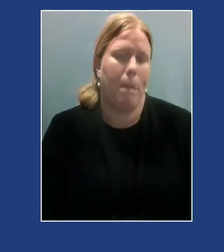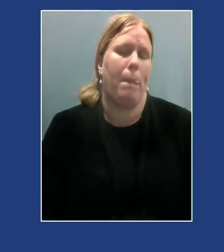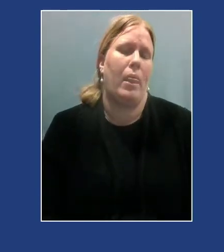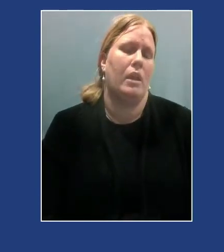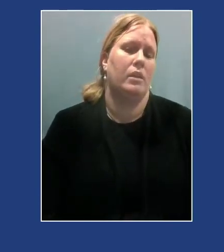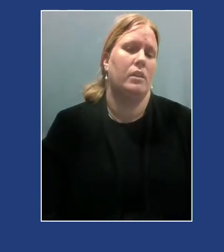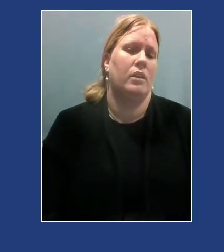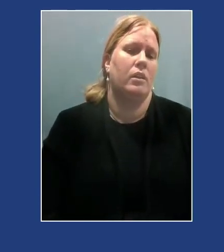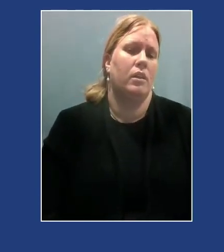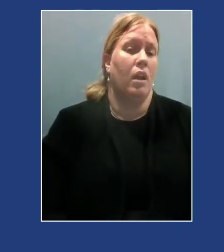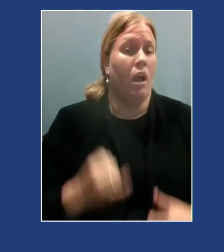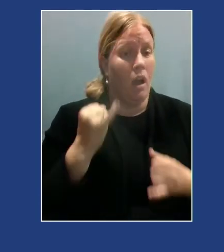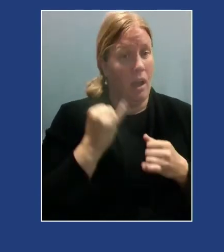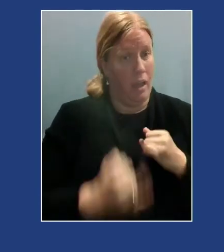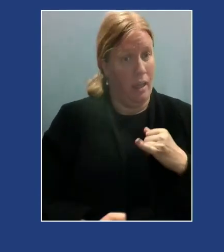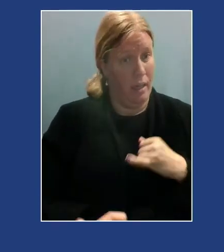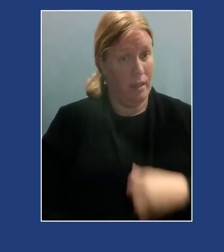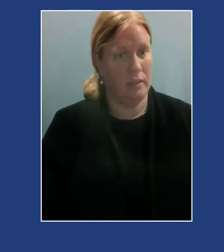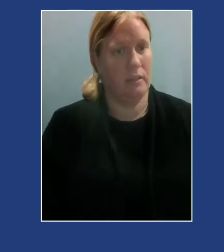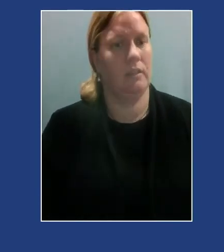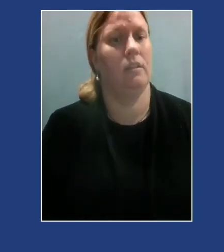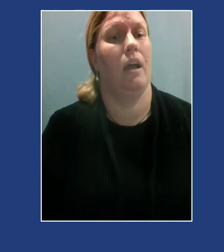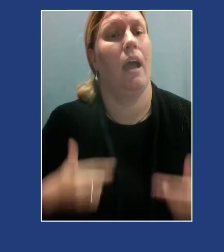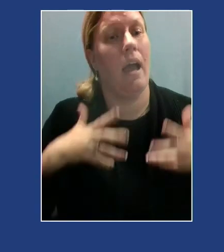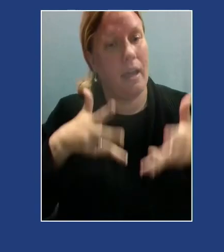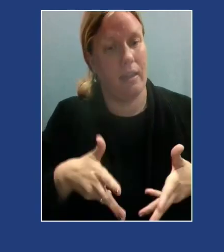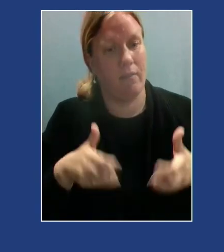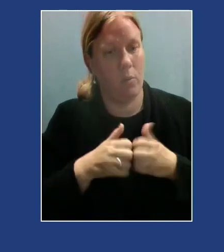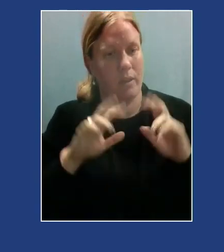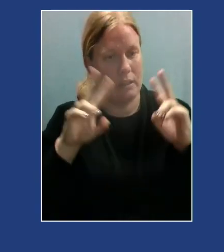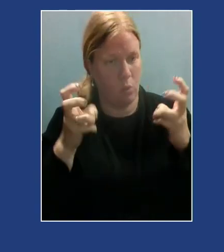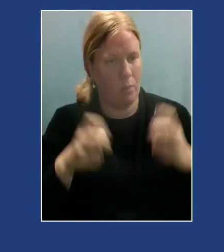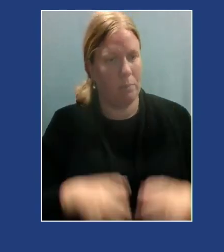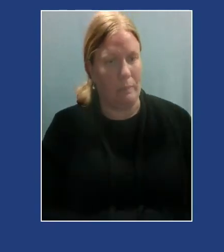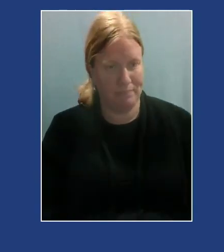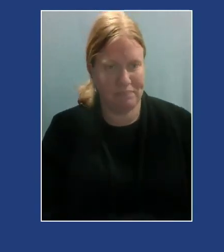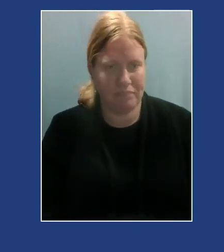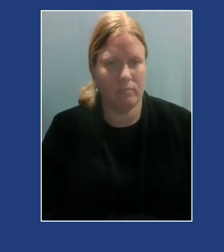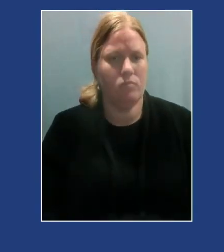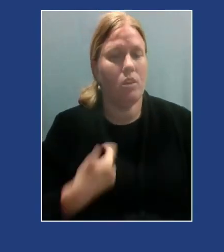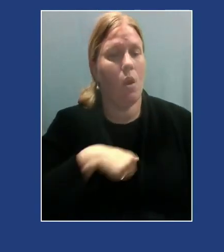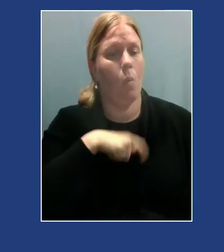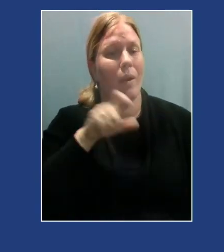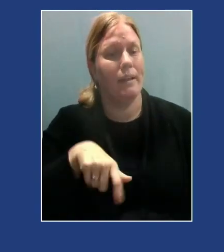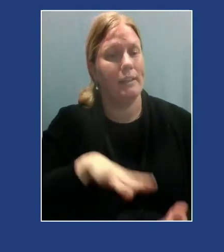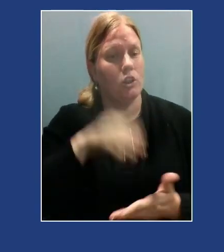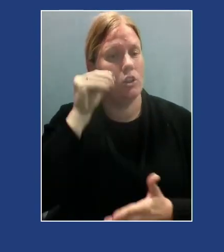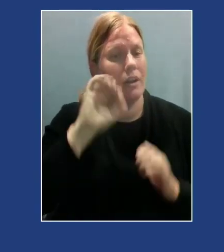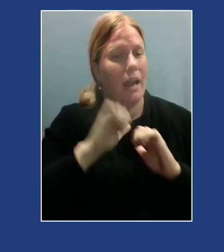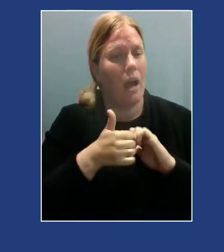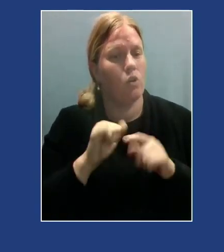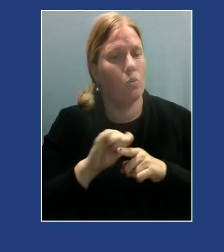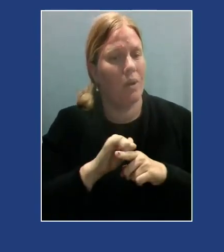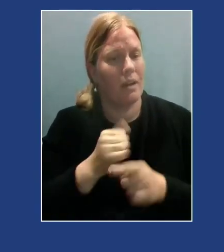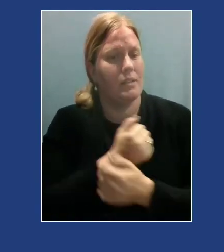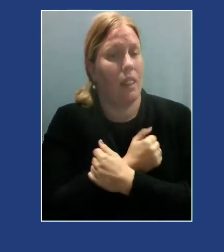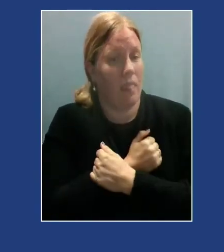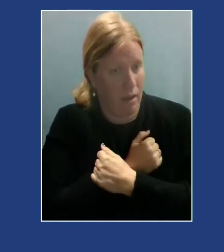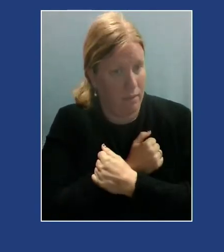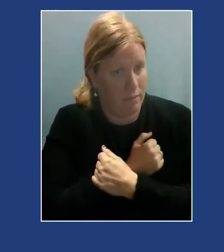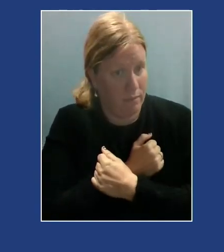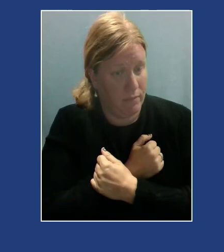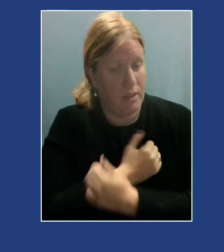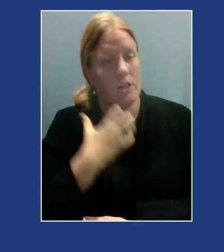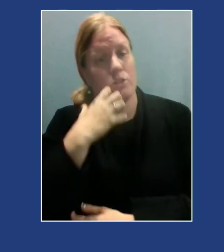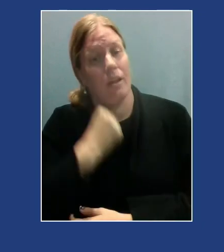And so lastly, I'll leave you with this idea. We need to learn how to practice love such that care